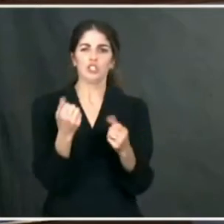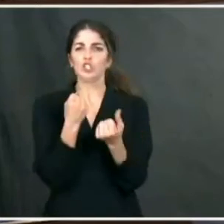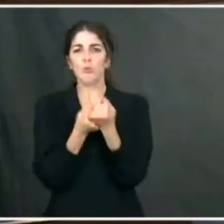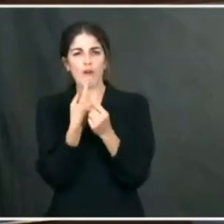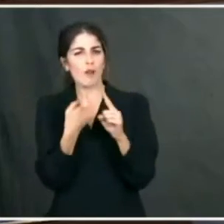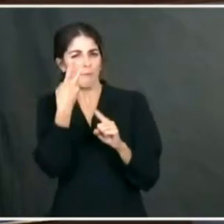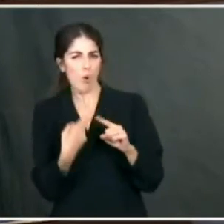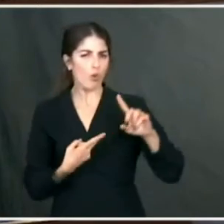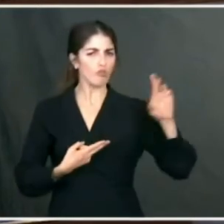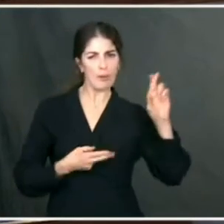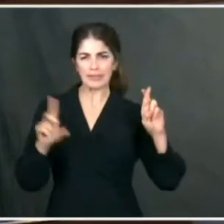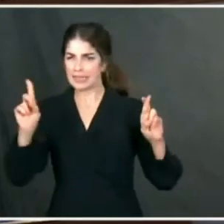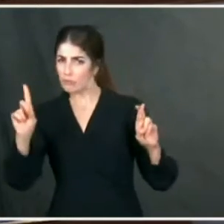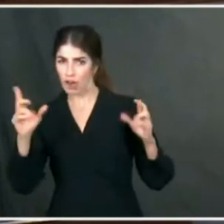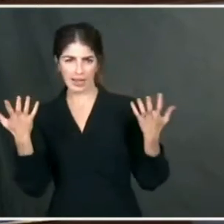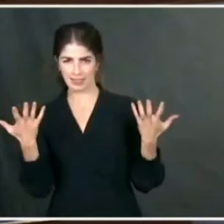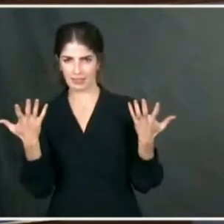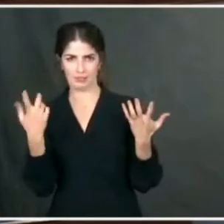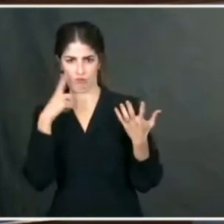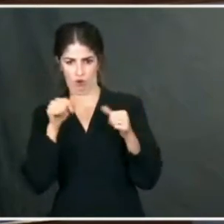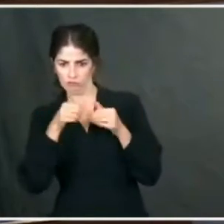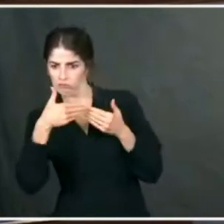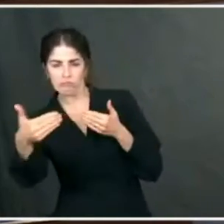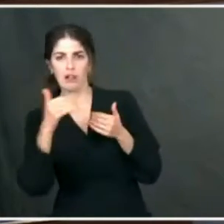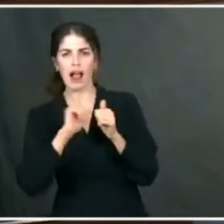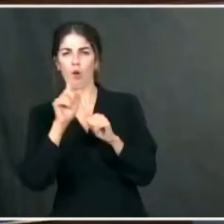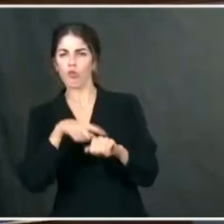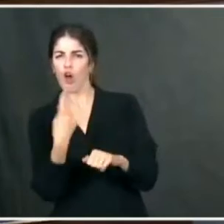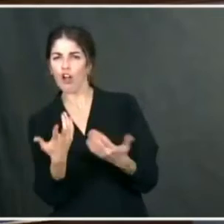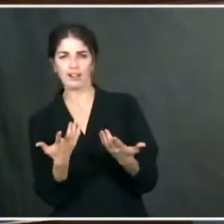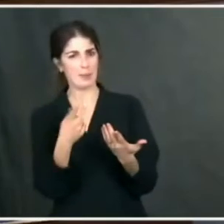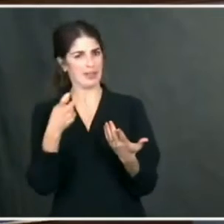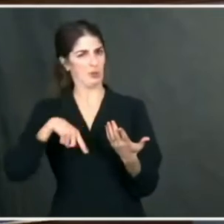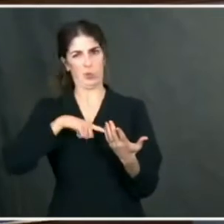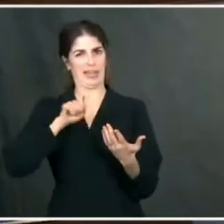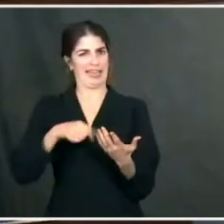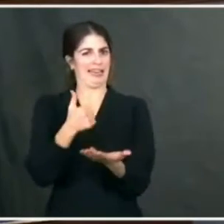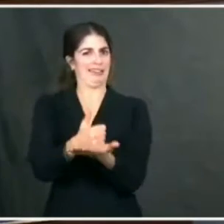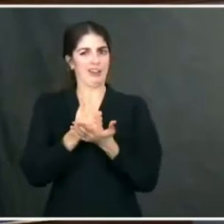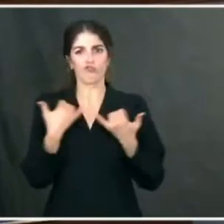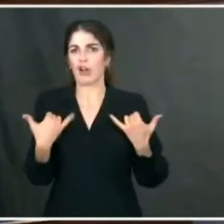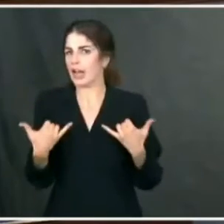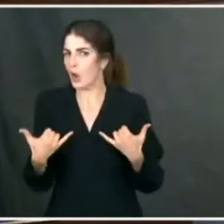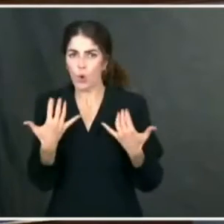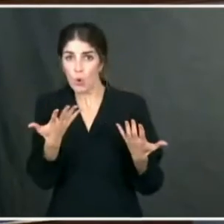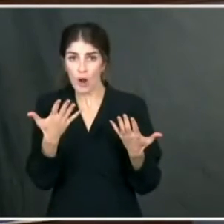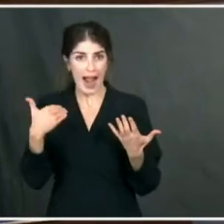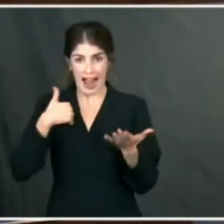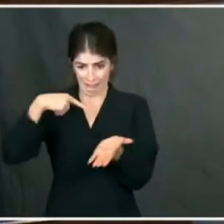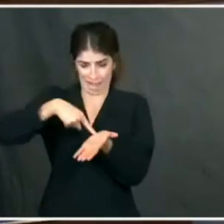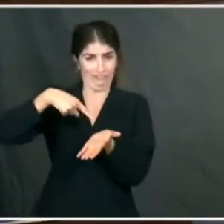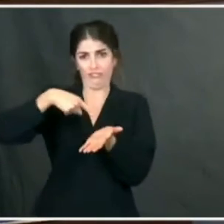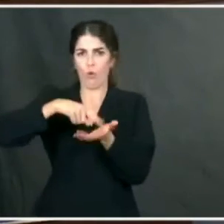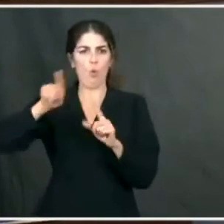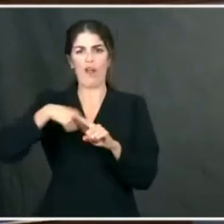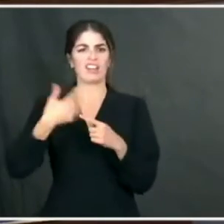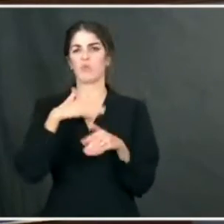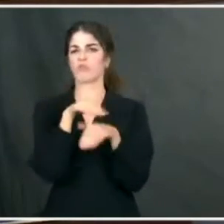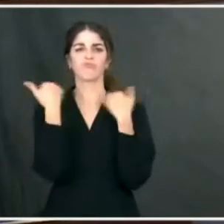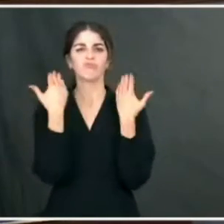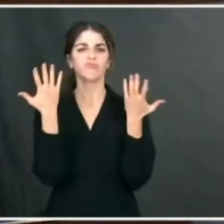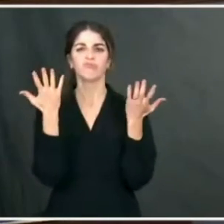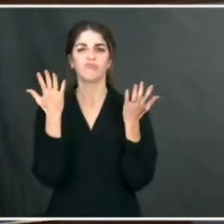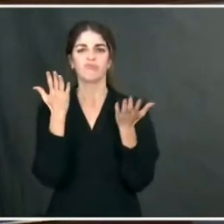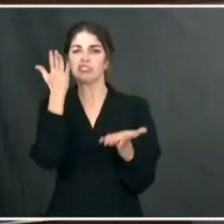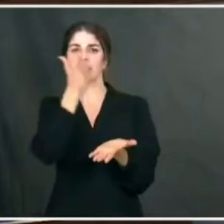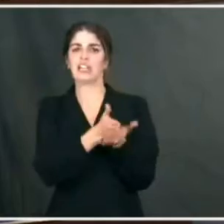reconciliation process. there a given the critical need for some sort of aid here that the President is talking about, is there a deadline at which he's going to — he's